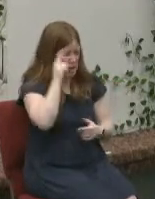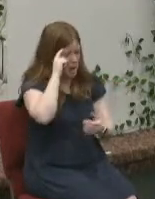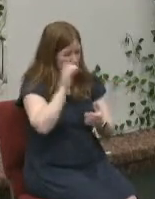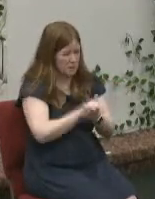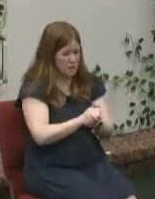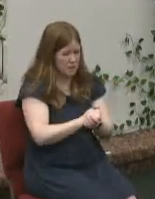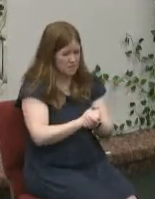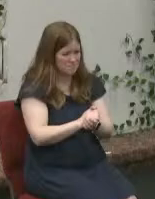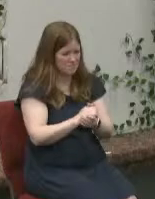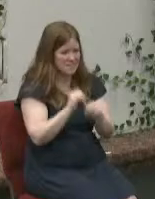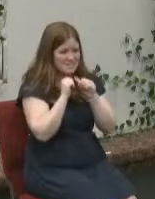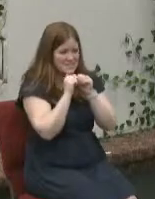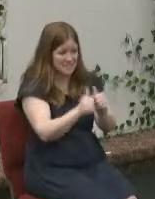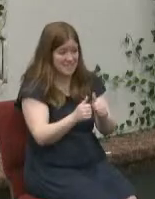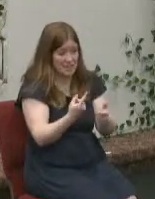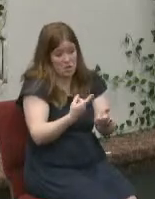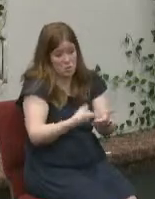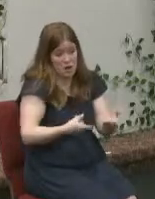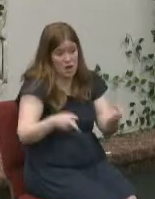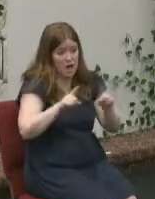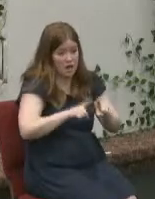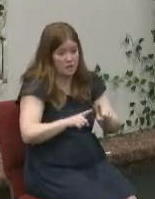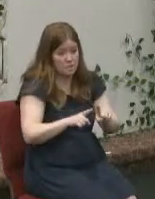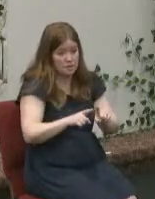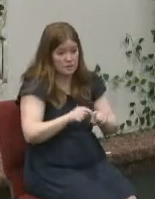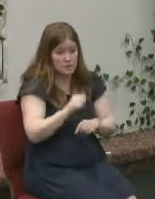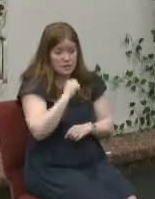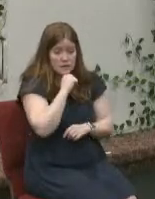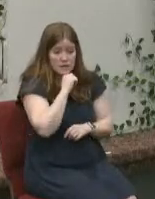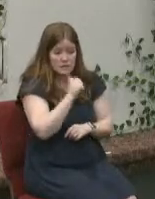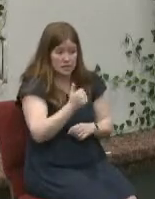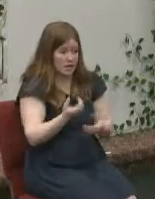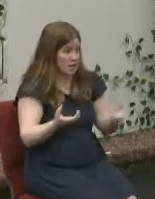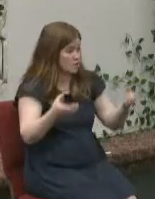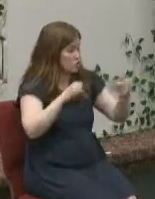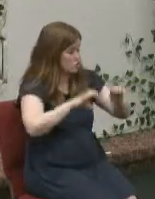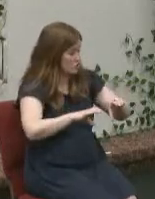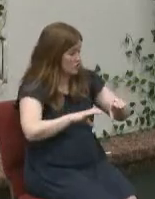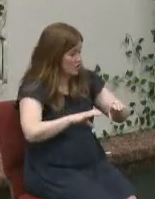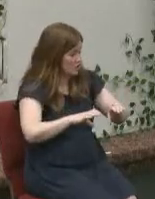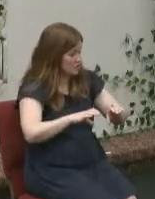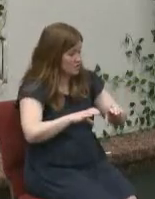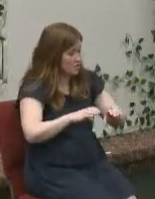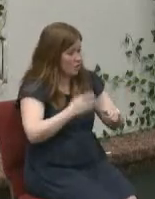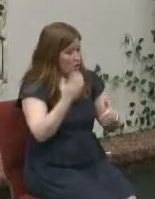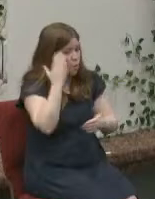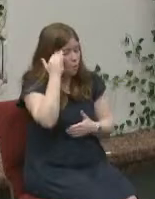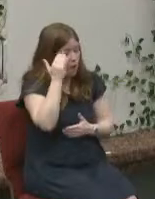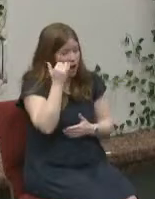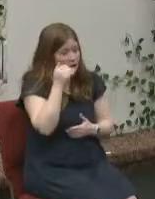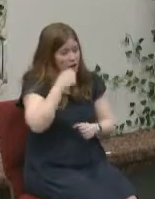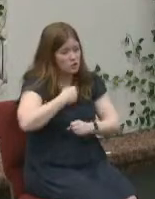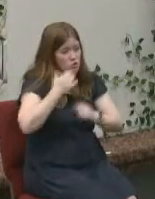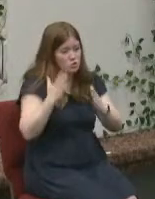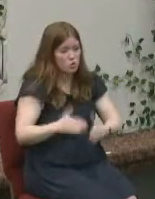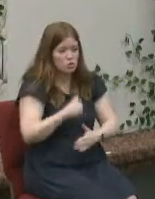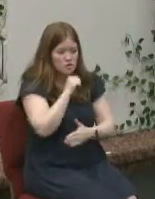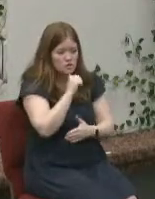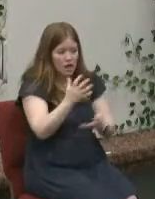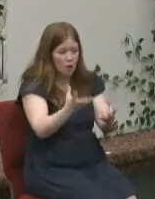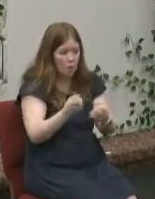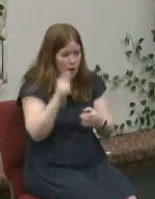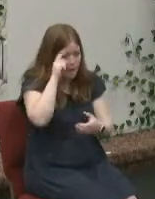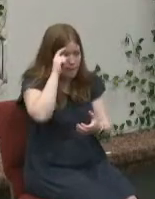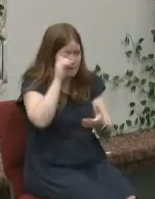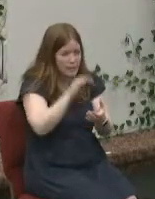it can i say it nicely it's not accidental know why they didn't want to believe the story even all the facts were